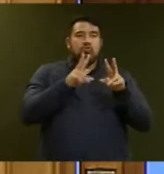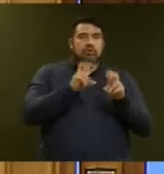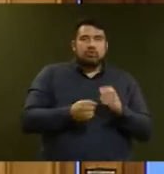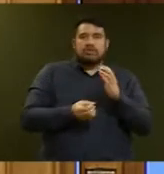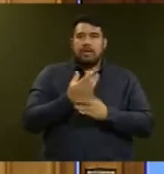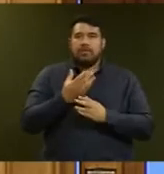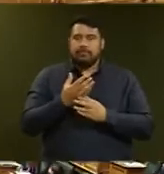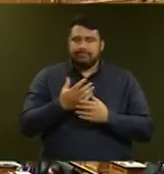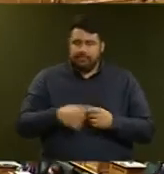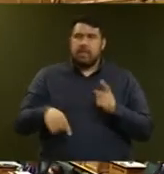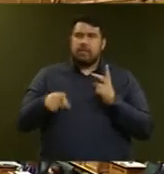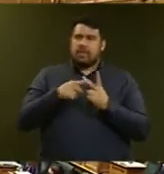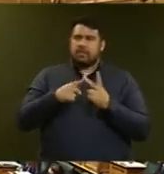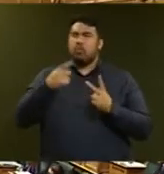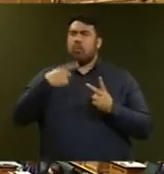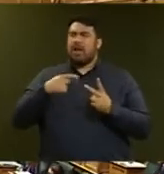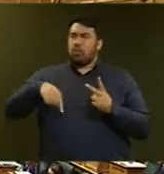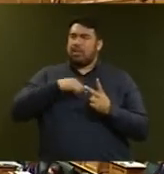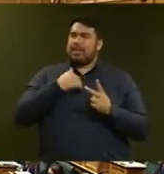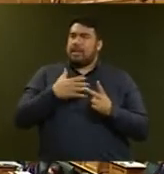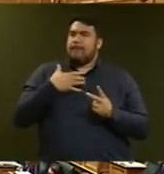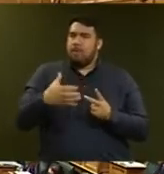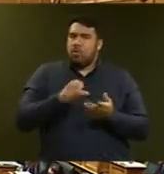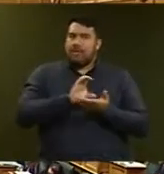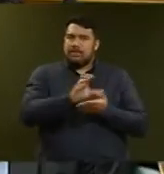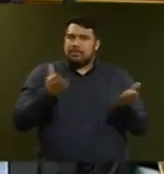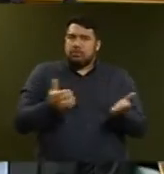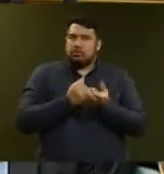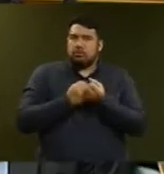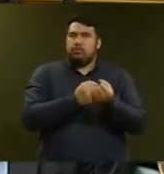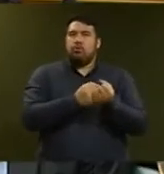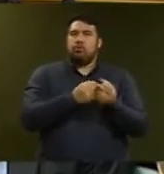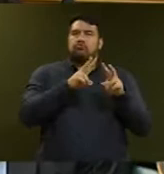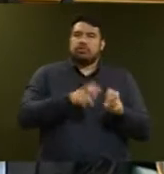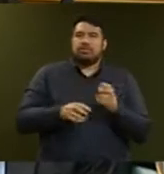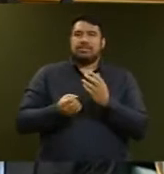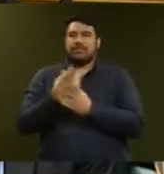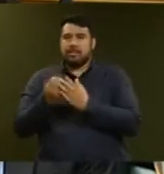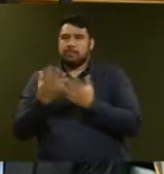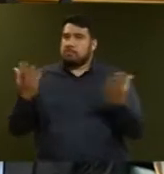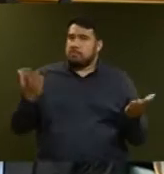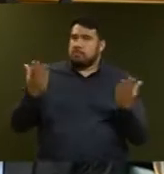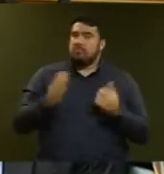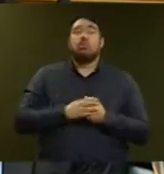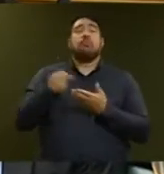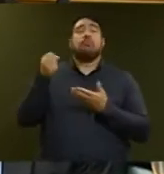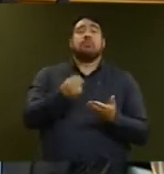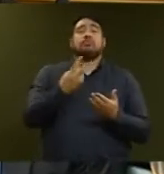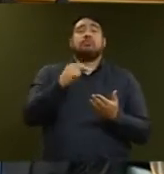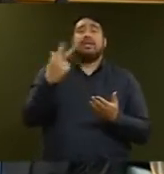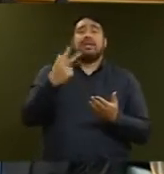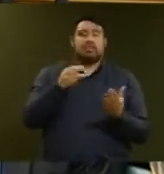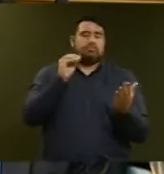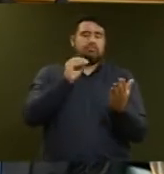into R&D? The Honourable Dr. Megan Woods. Mr. Speaker, Budget 2018 includes the largest ever